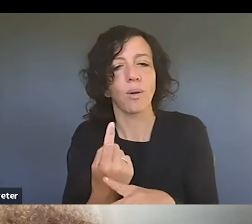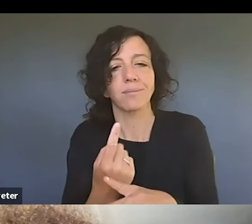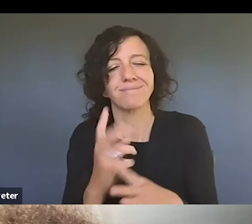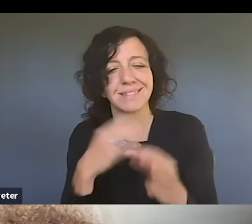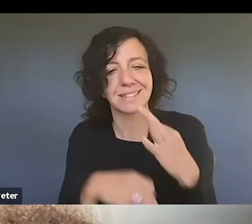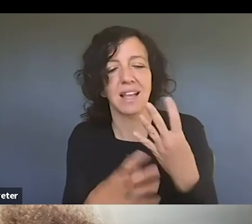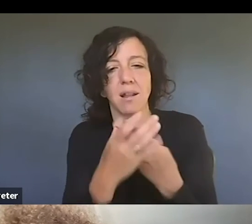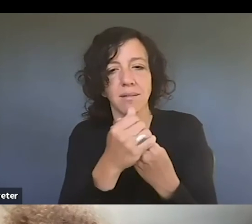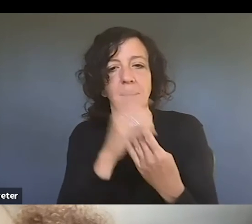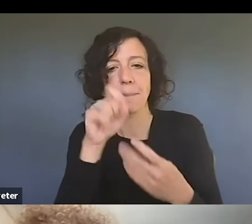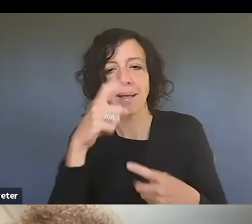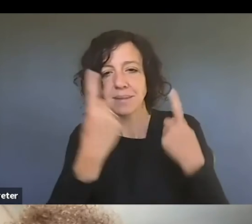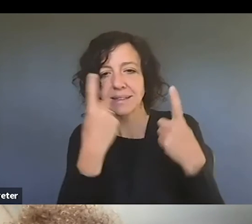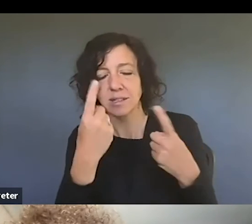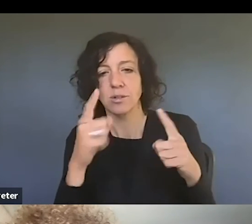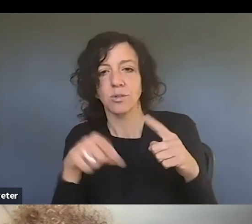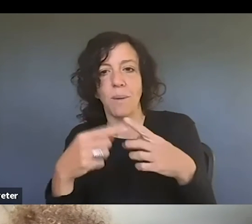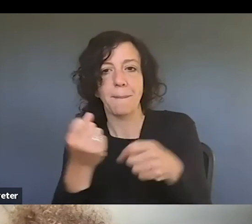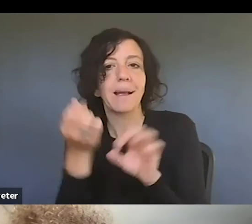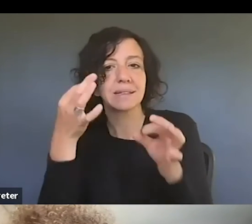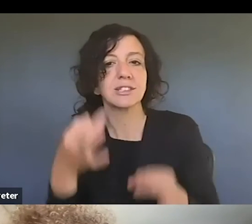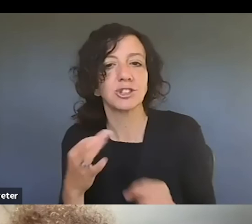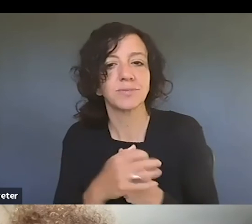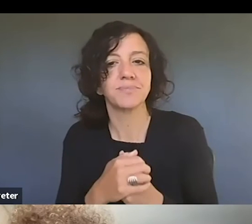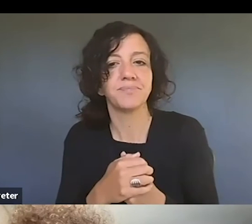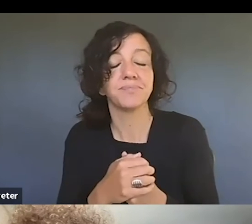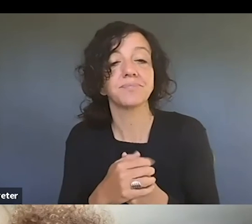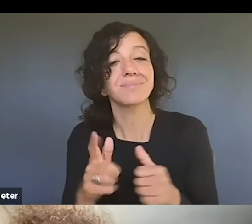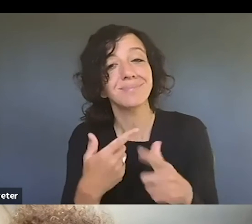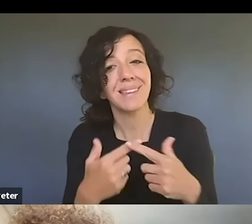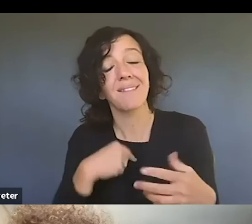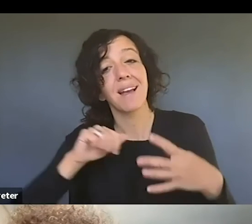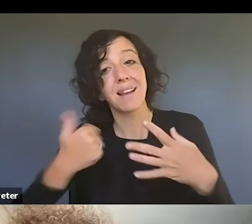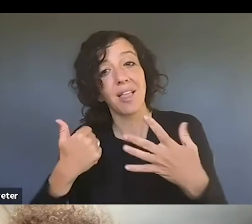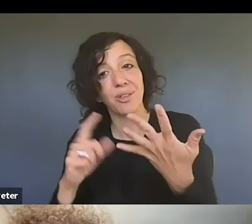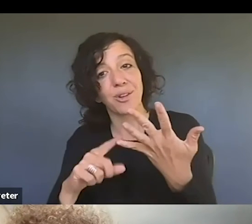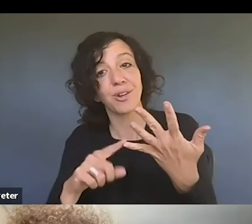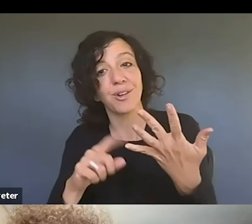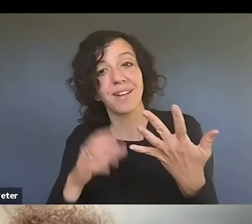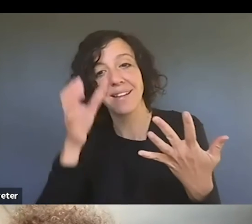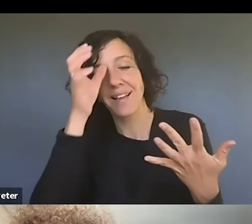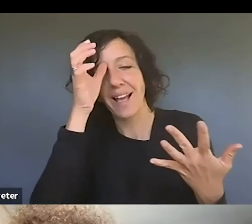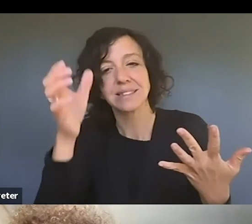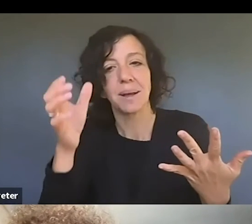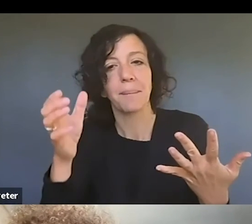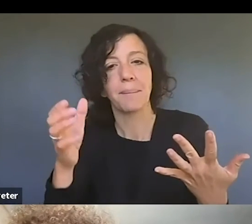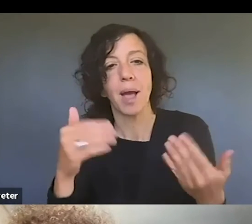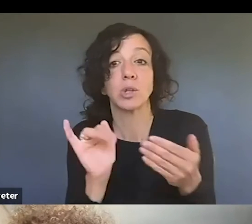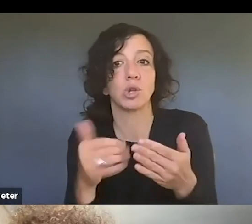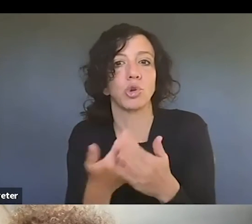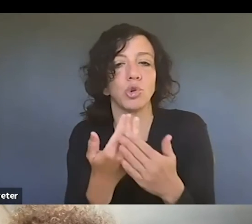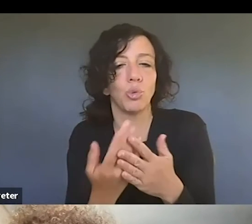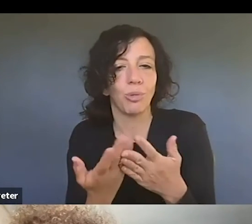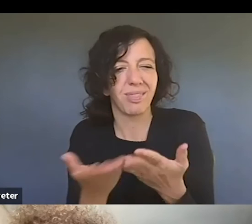there's this, this other kind of overarching, um, sort of new factor that's